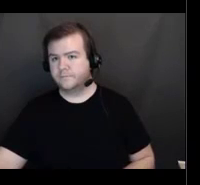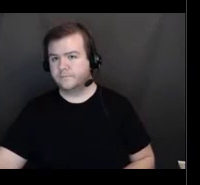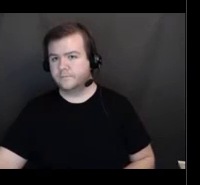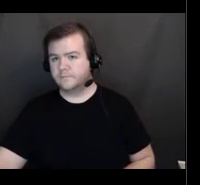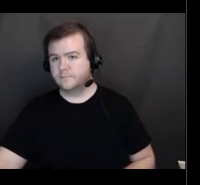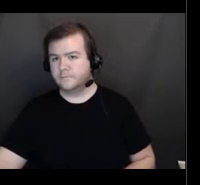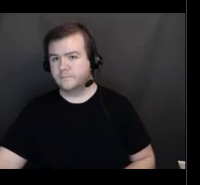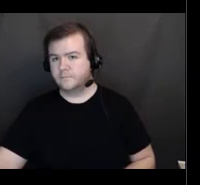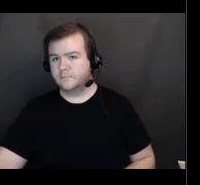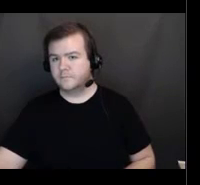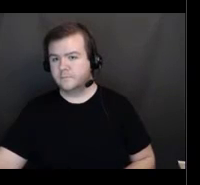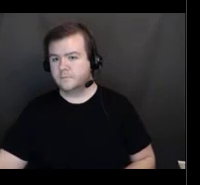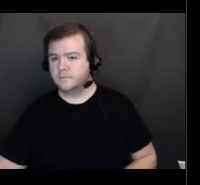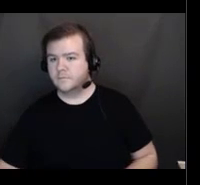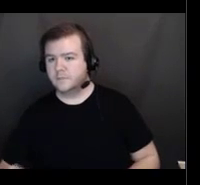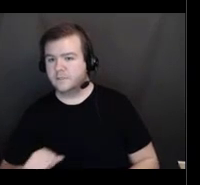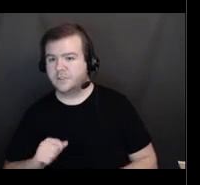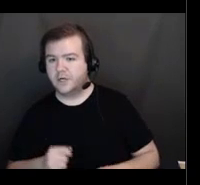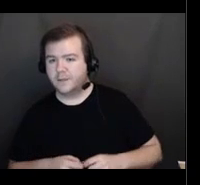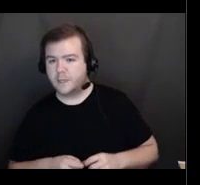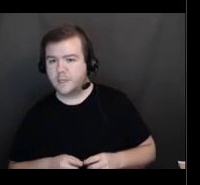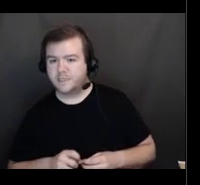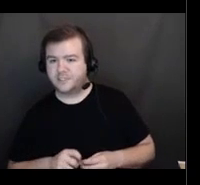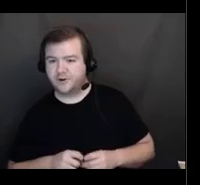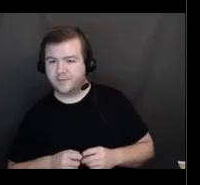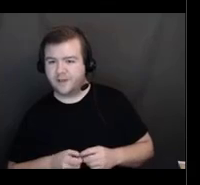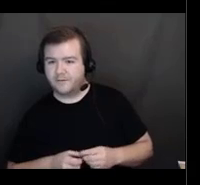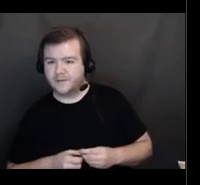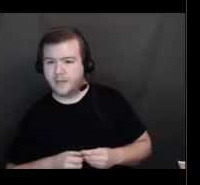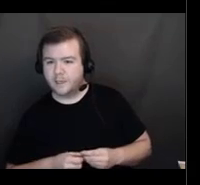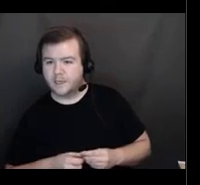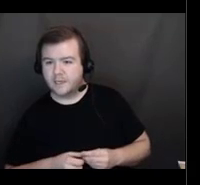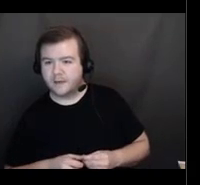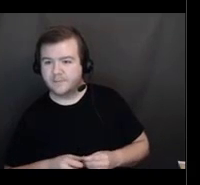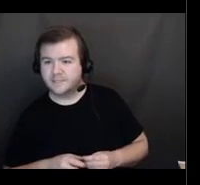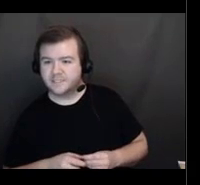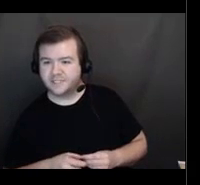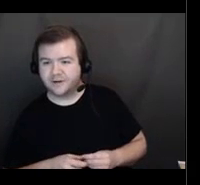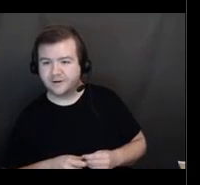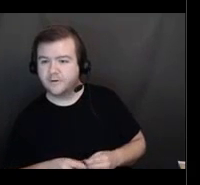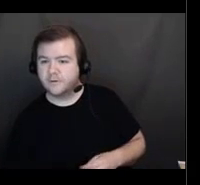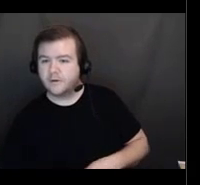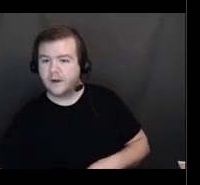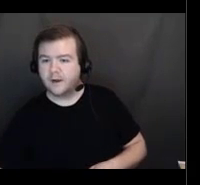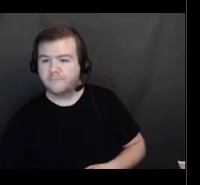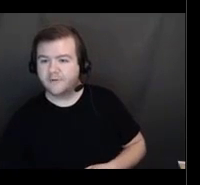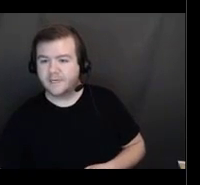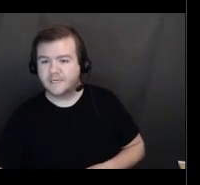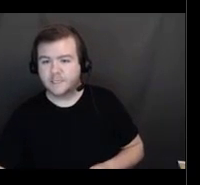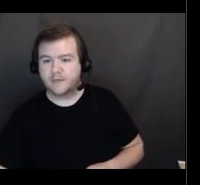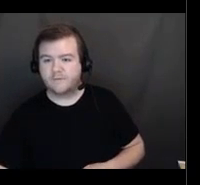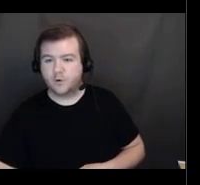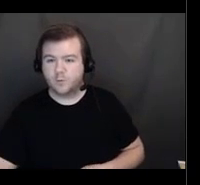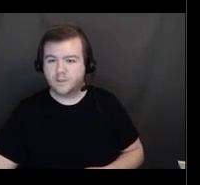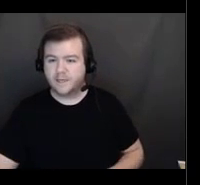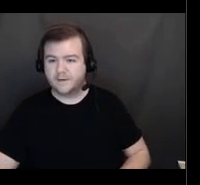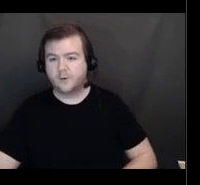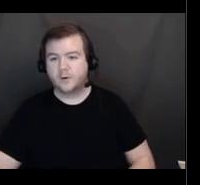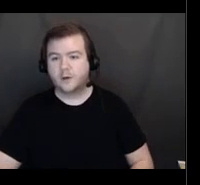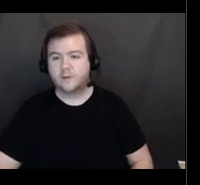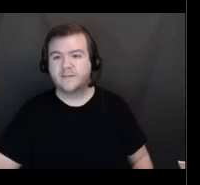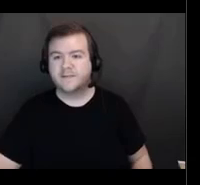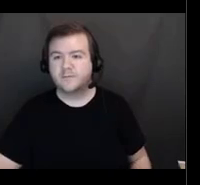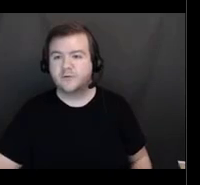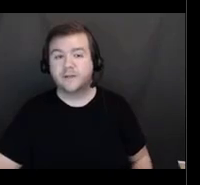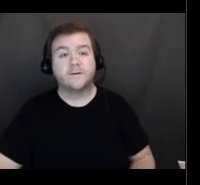Let's see if there's any more. John, this is Jeremy. Alvin has a comment to share. Okay. Relating to 7-1-1 and